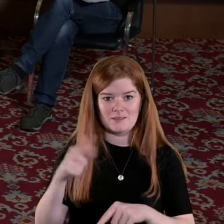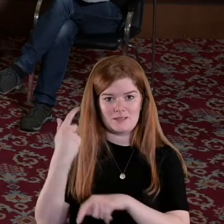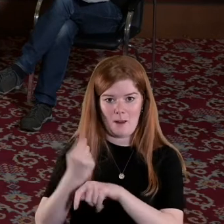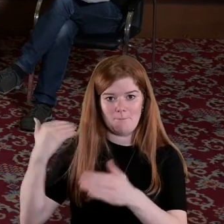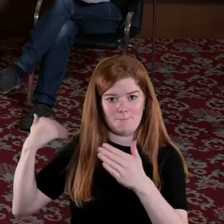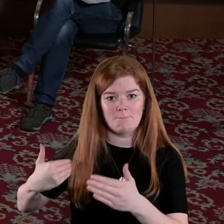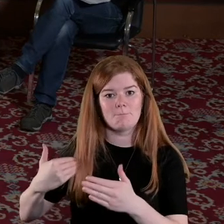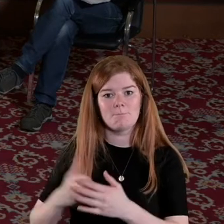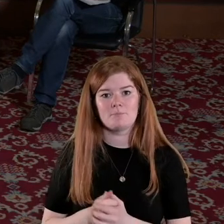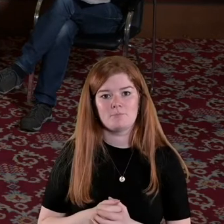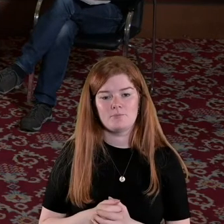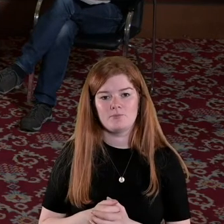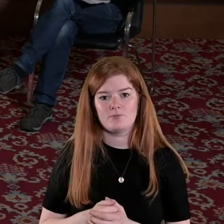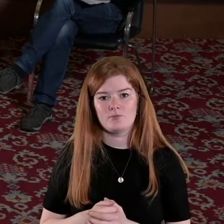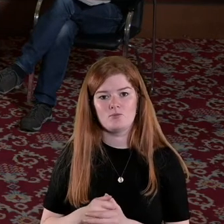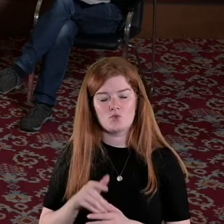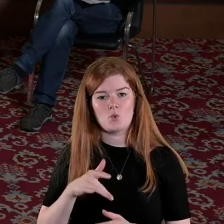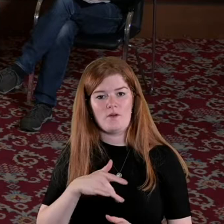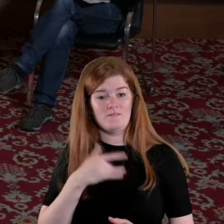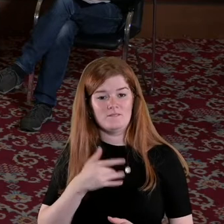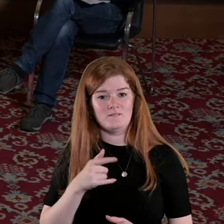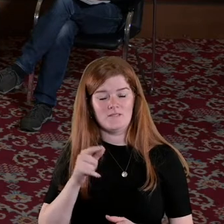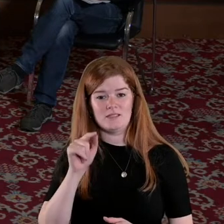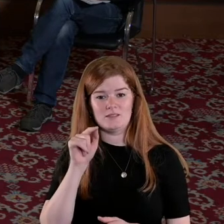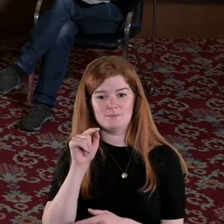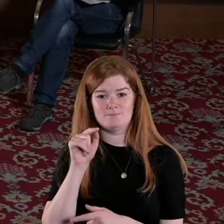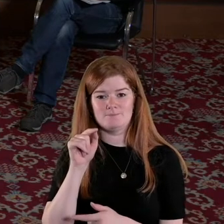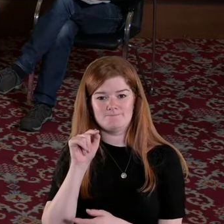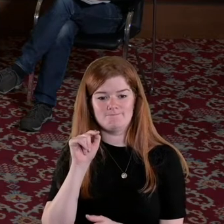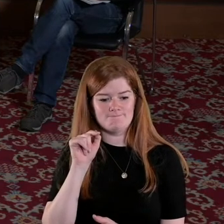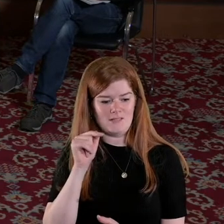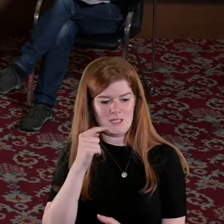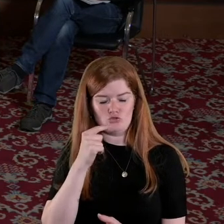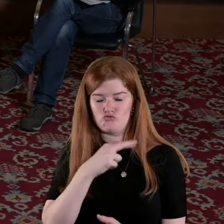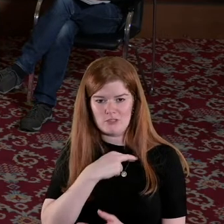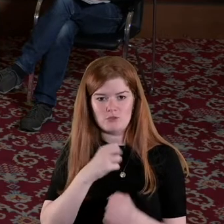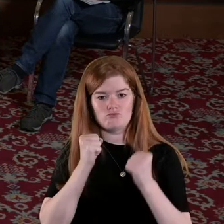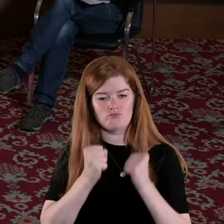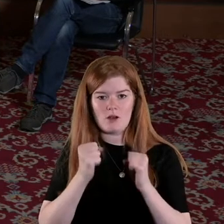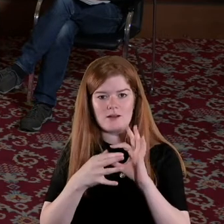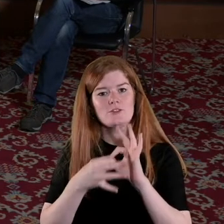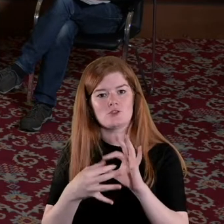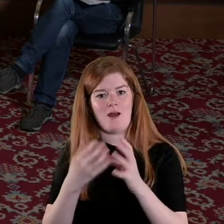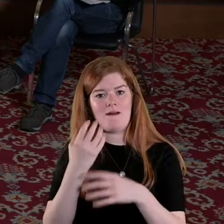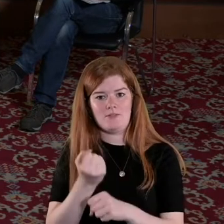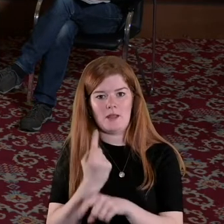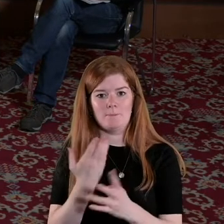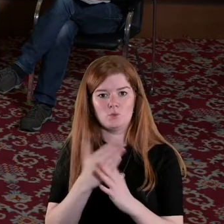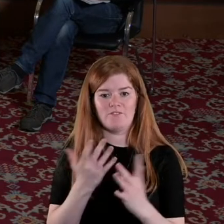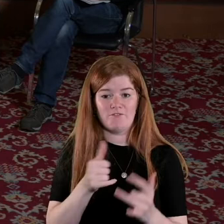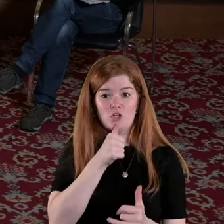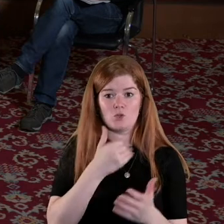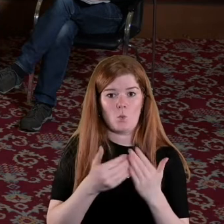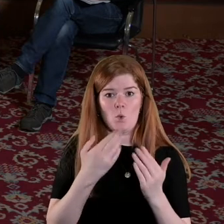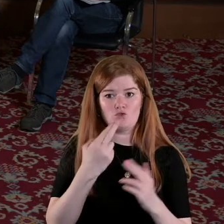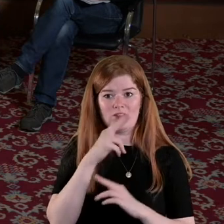and is I think intrinsically connected to first of all what the revolution